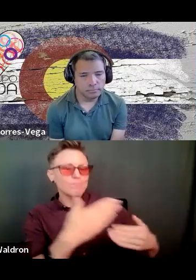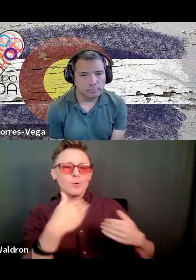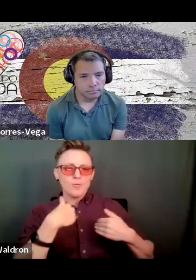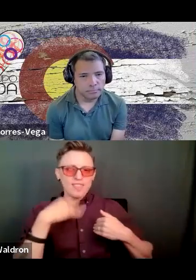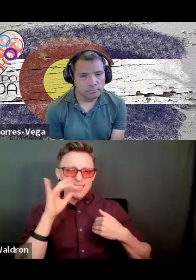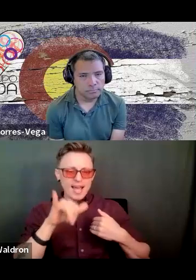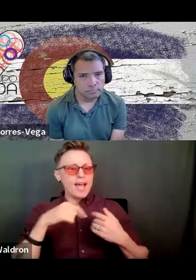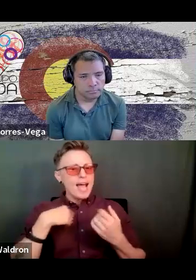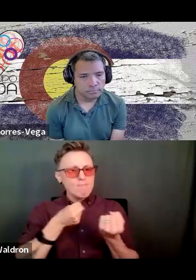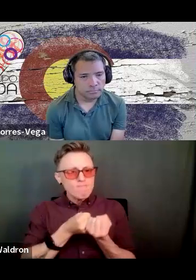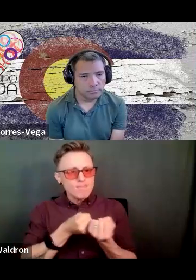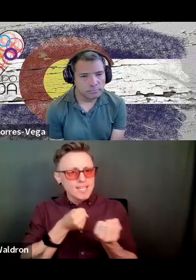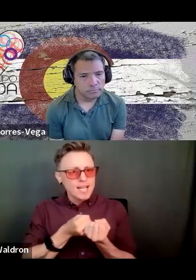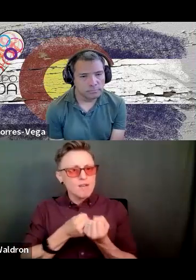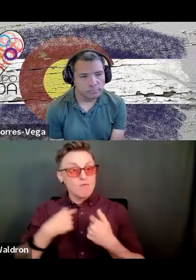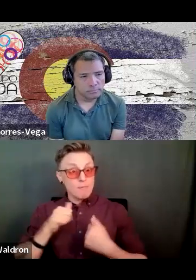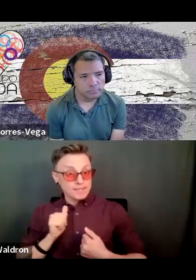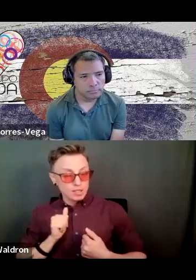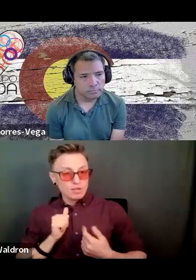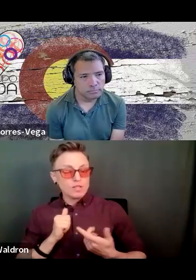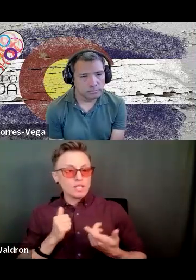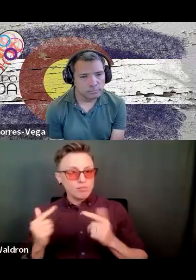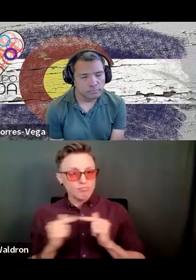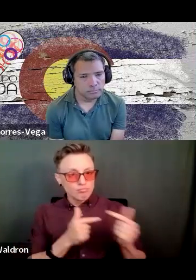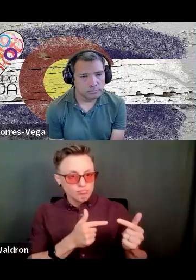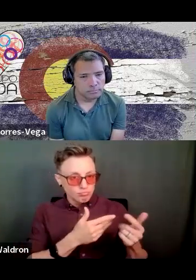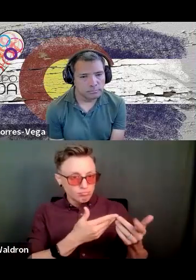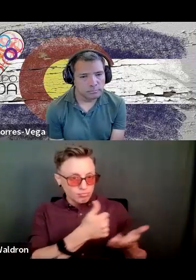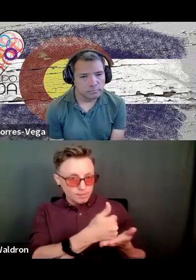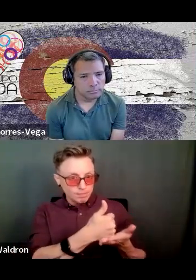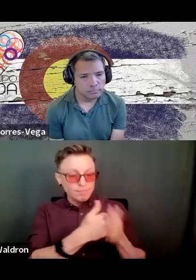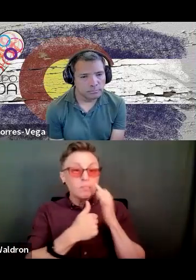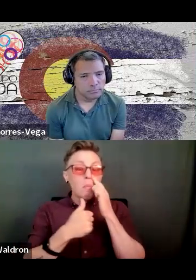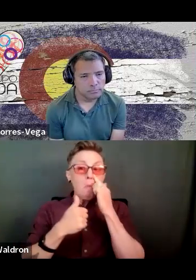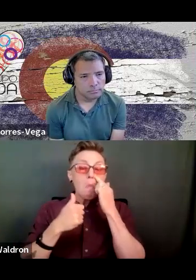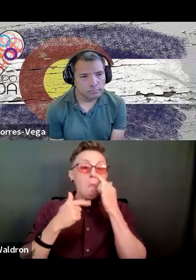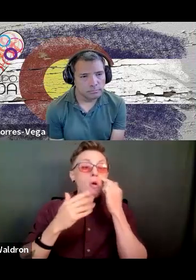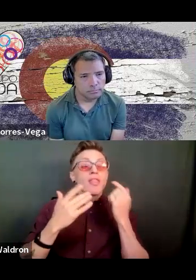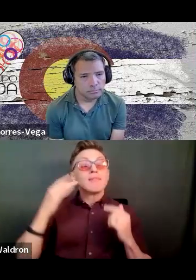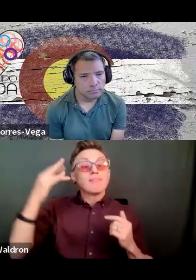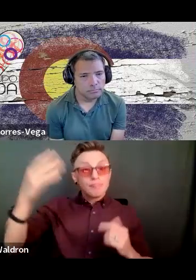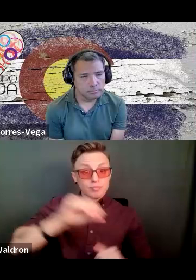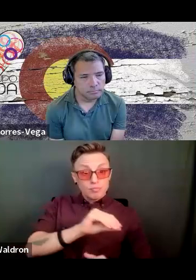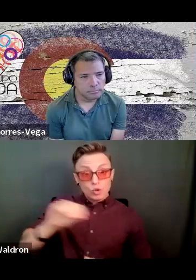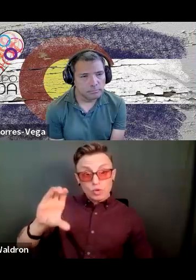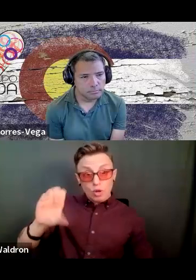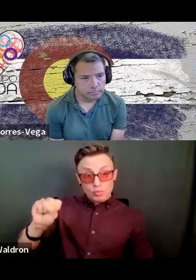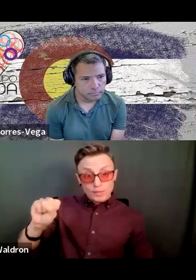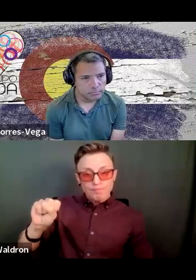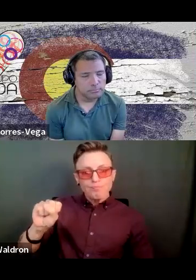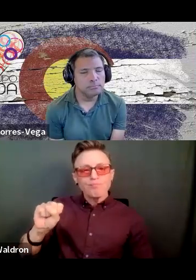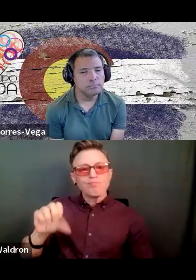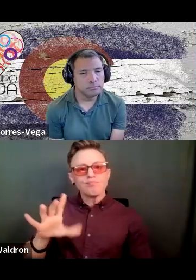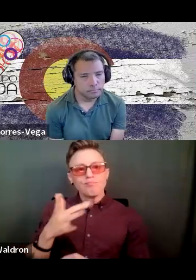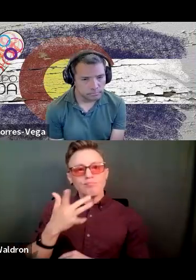and I had to do things like that. So when I moved to Colorado Springs, I was fortunate enough